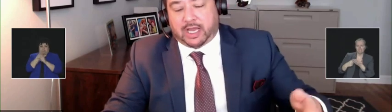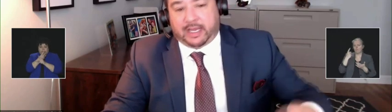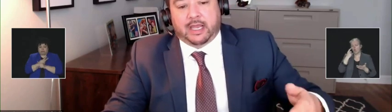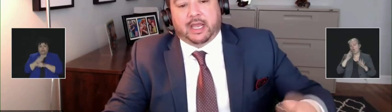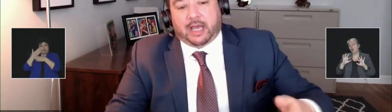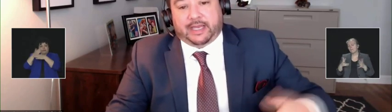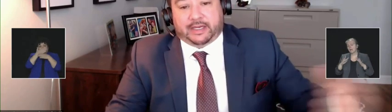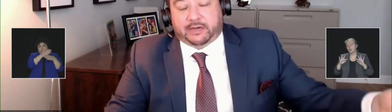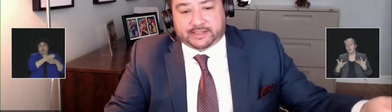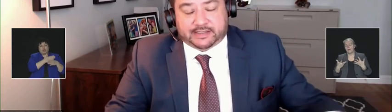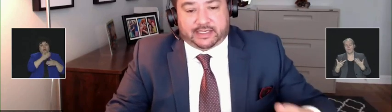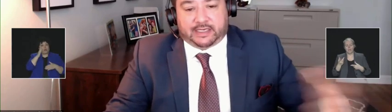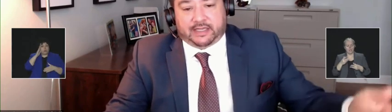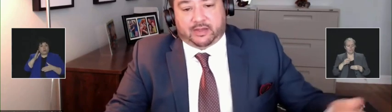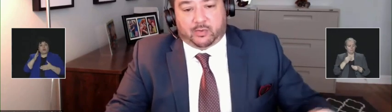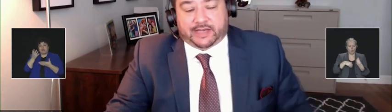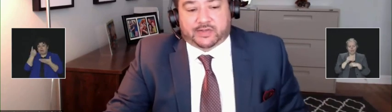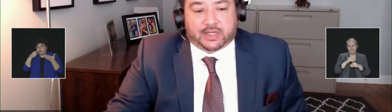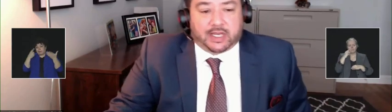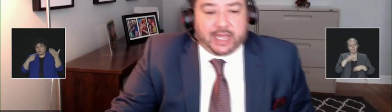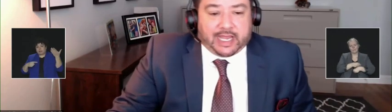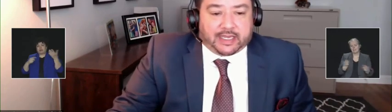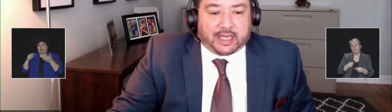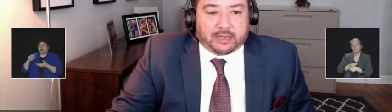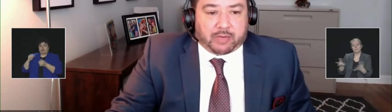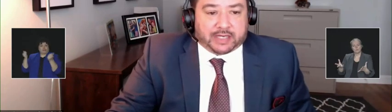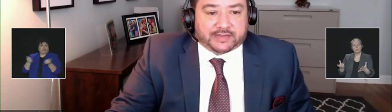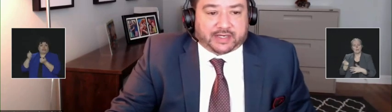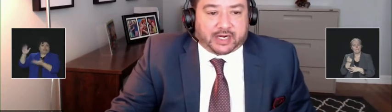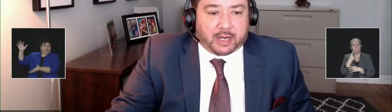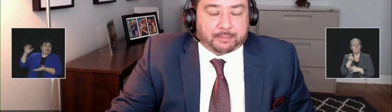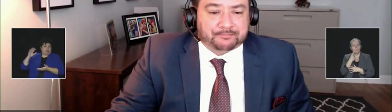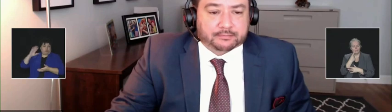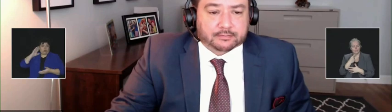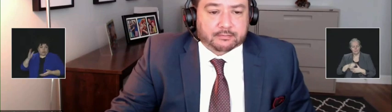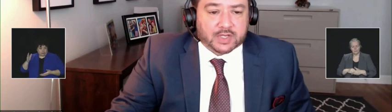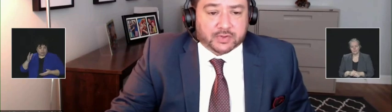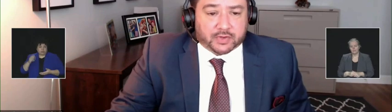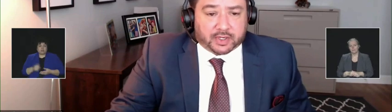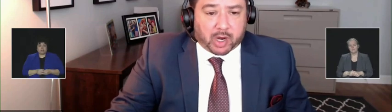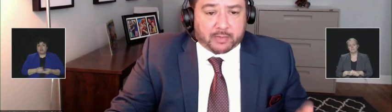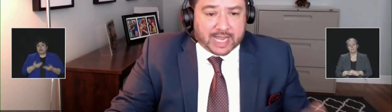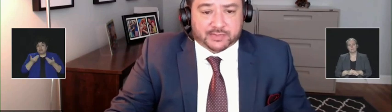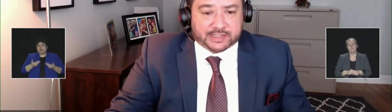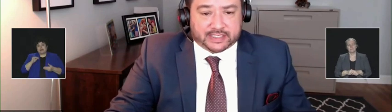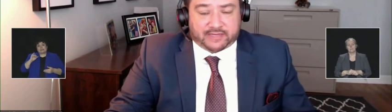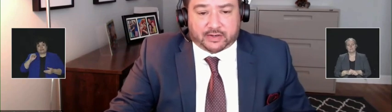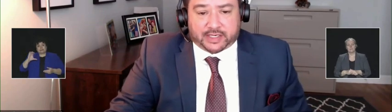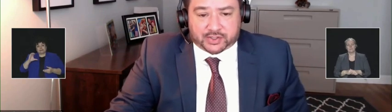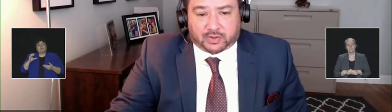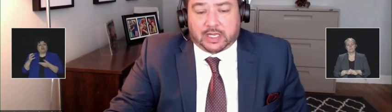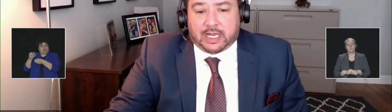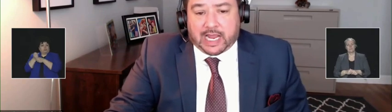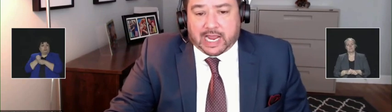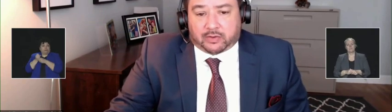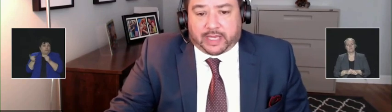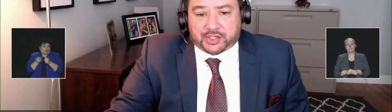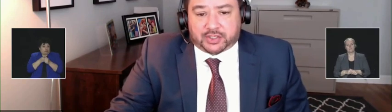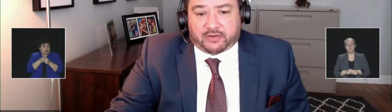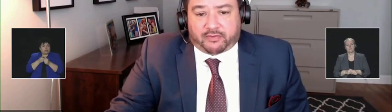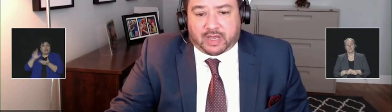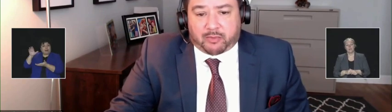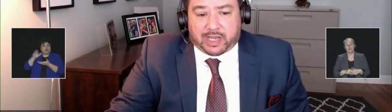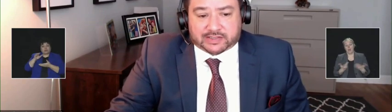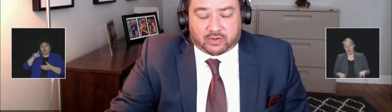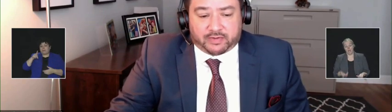increases in the weeks and in months to come. So the department has received their initial allocation of